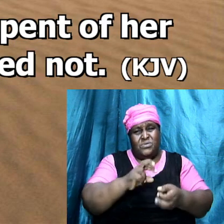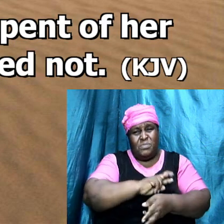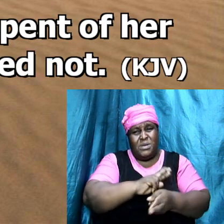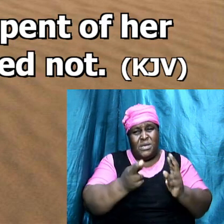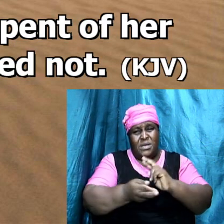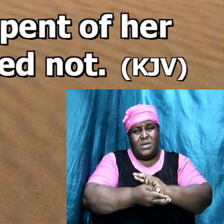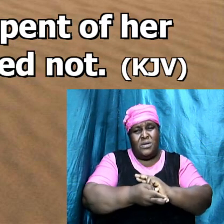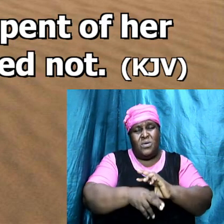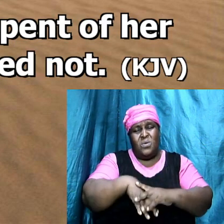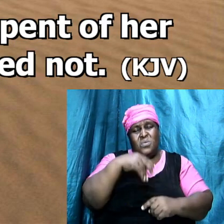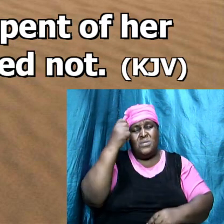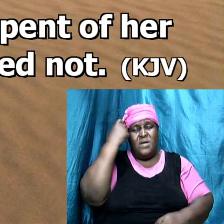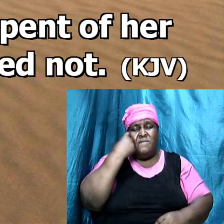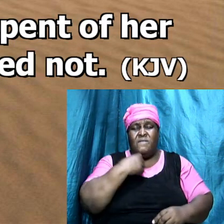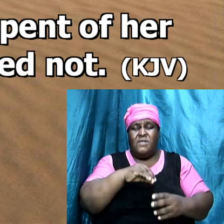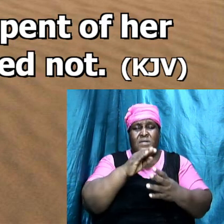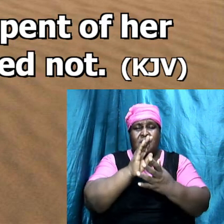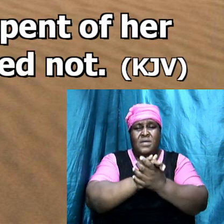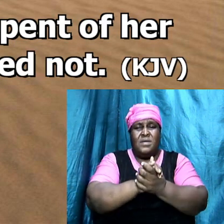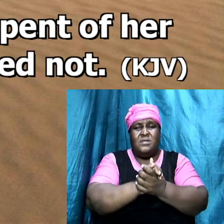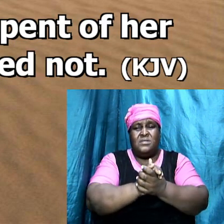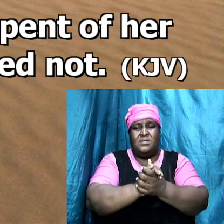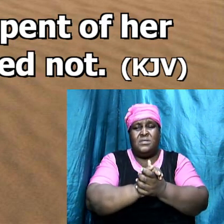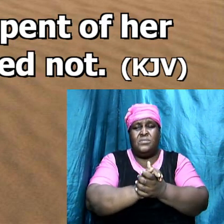and she repented not